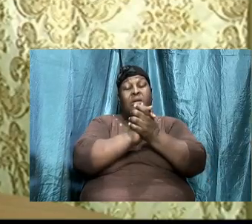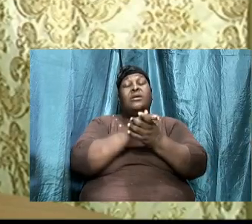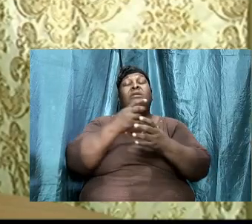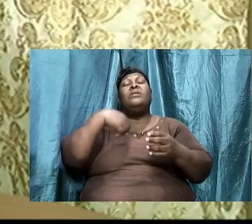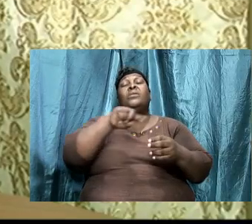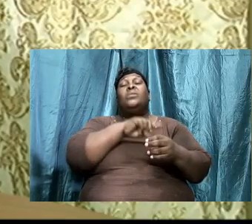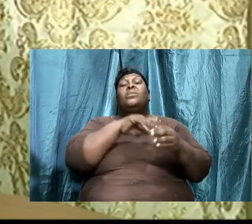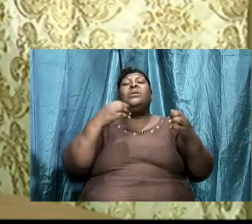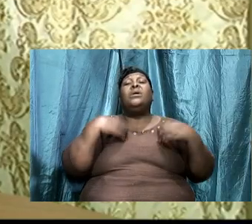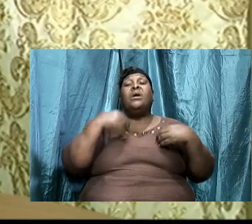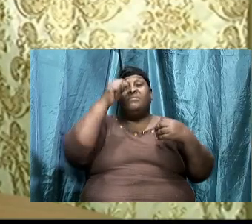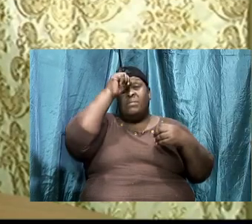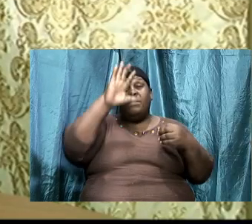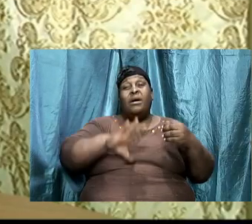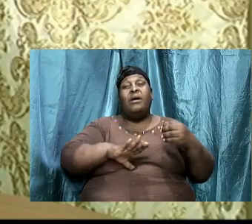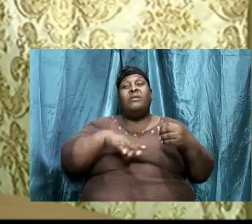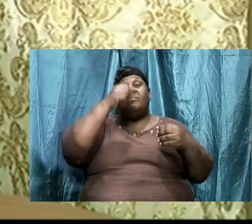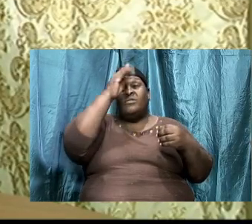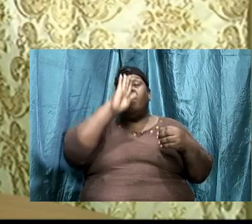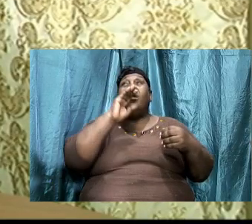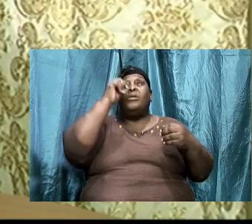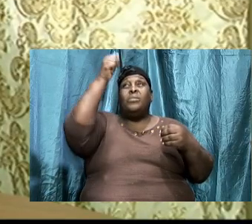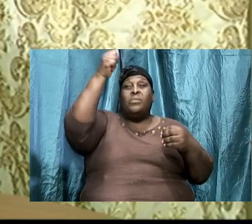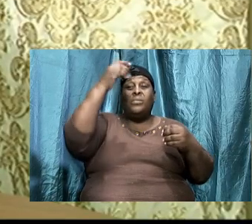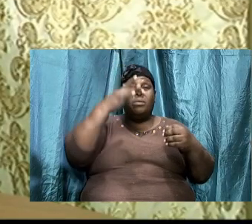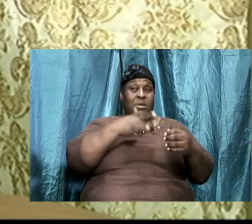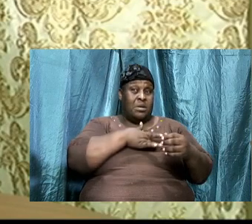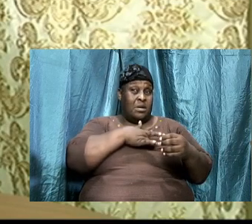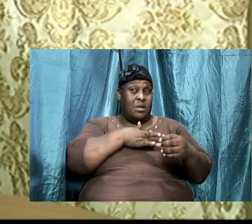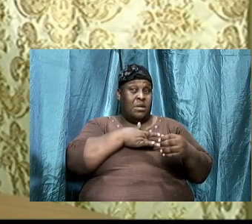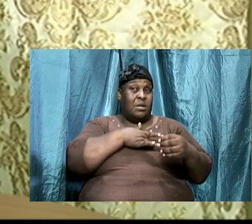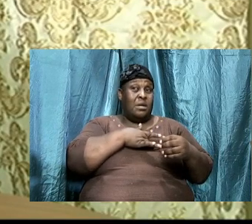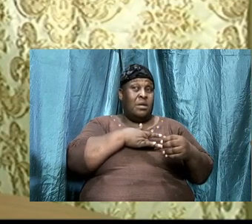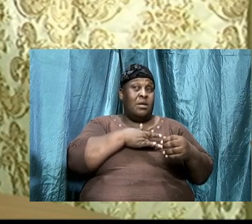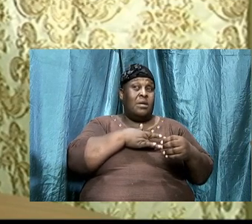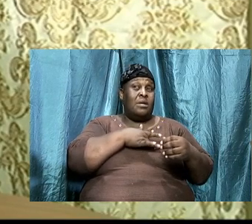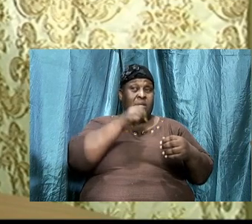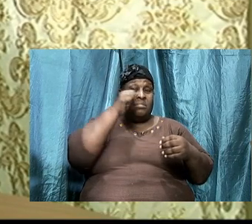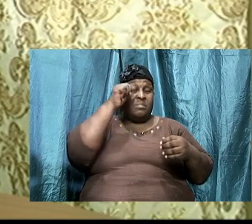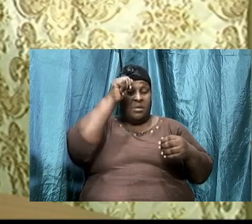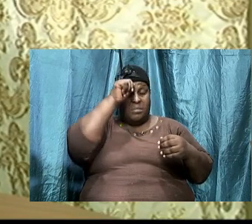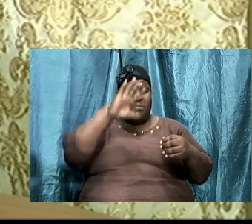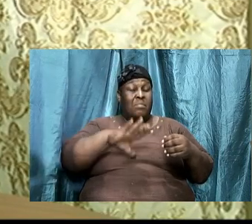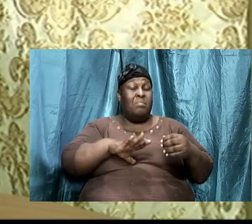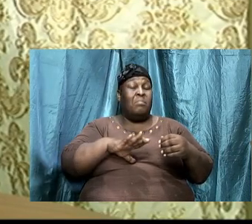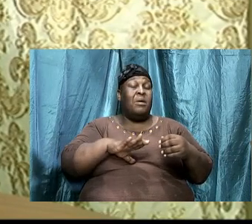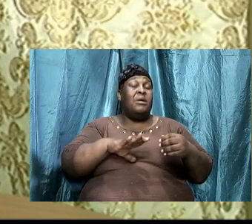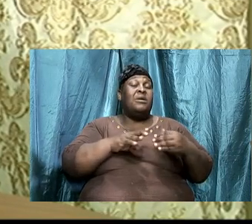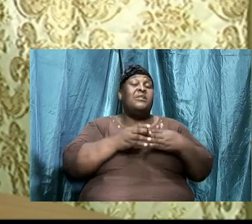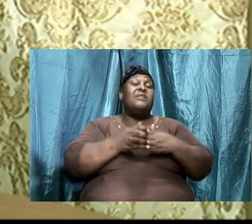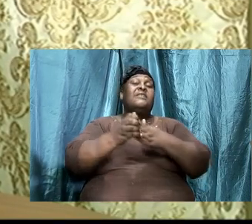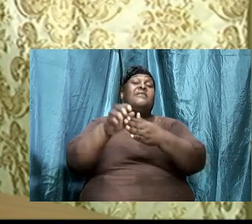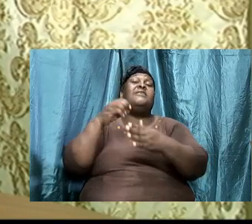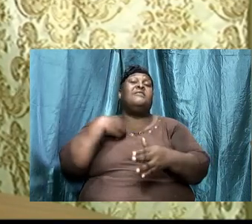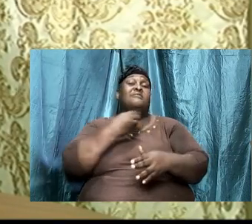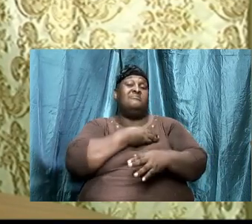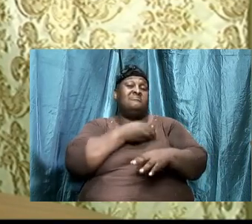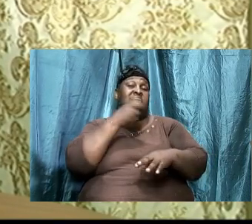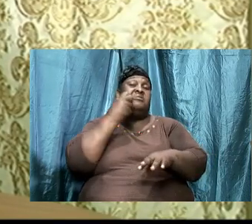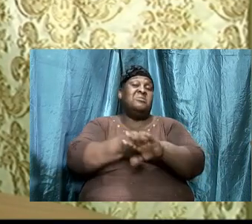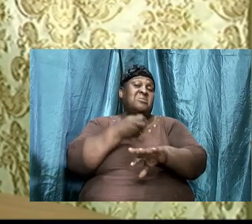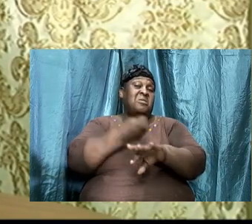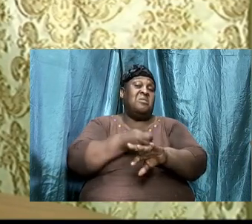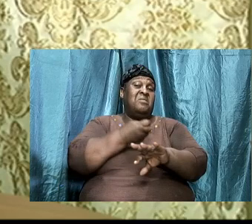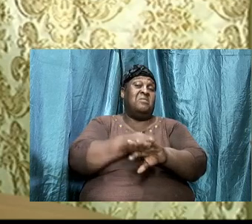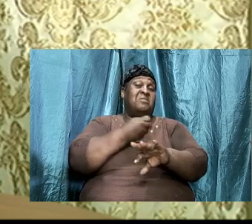you know, that is leading us in this time, in this challenging time. God have